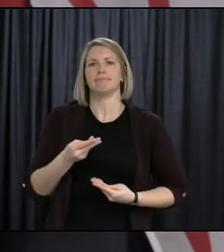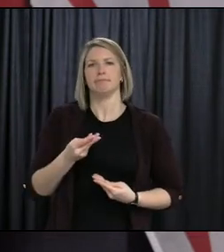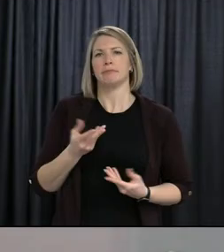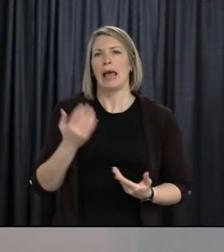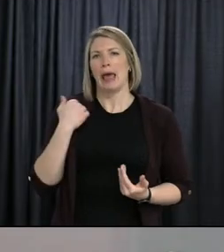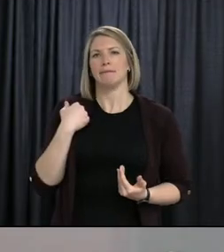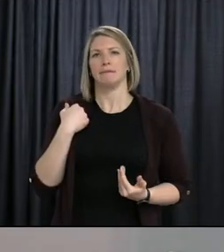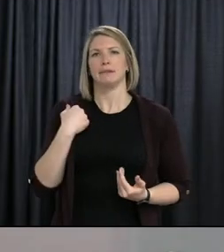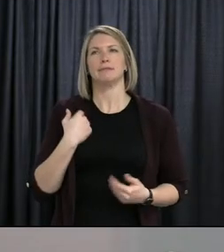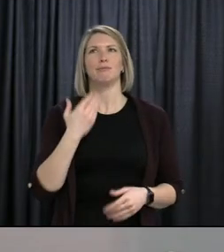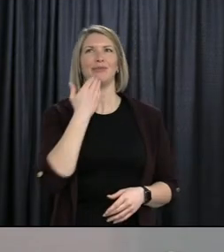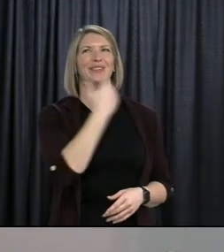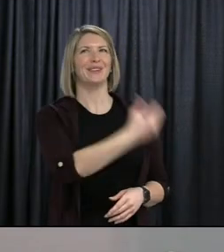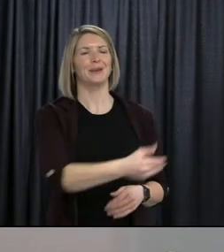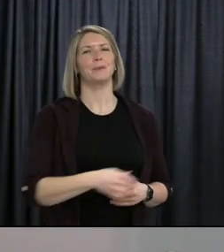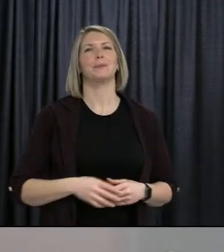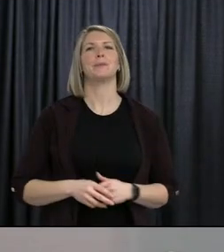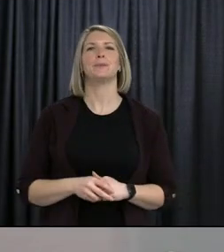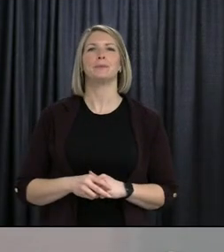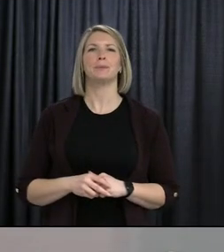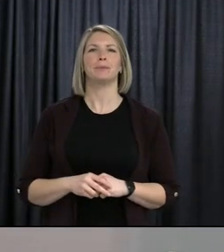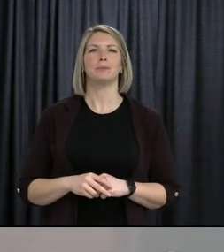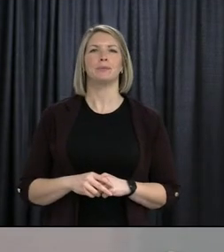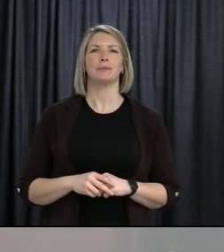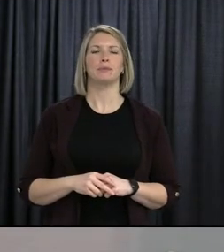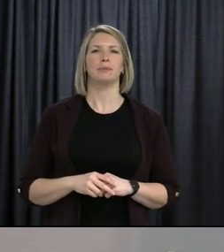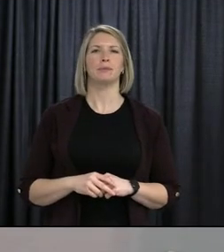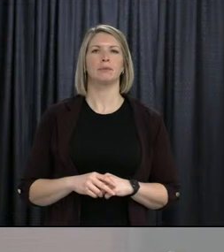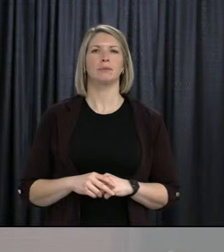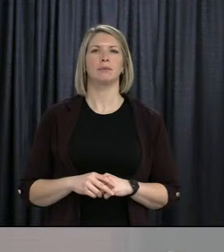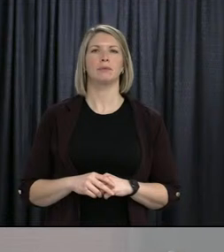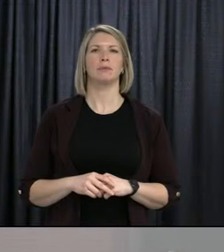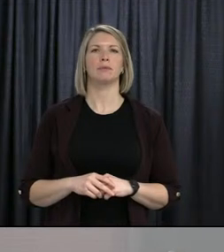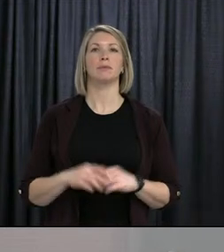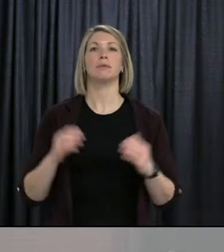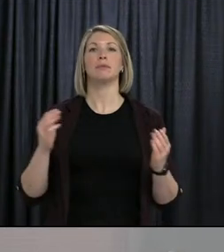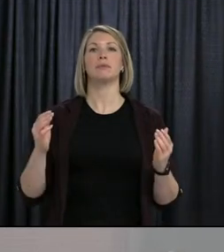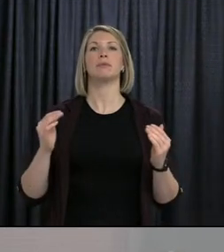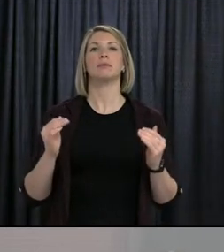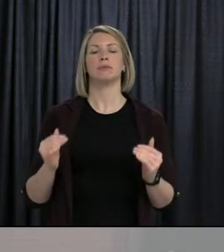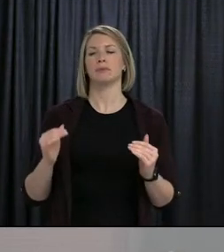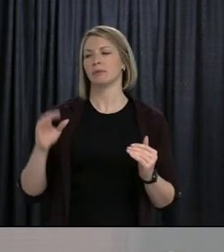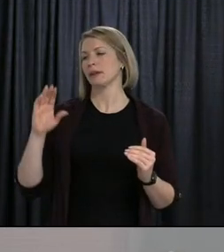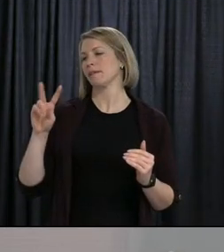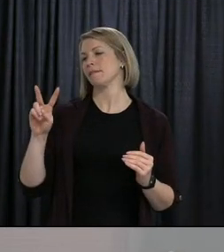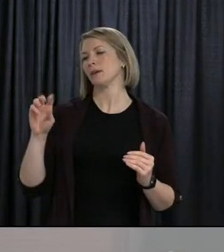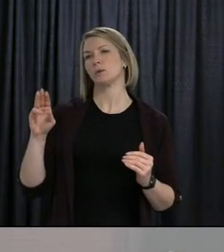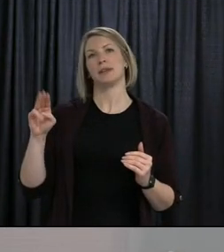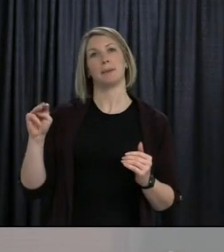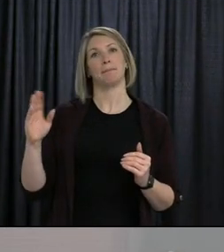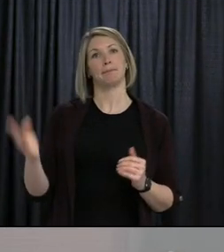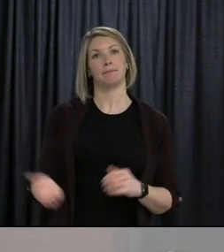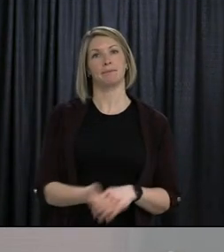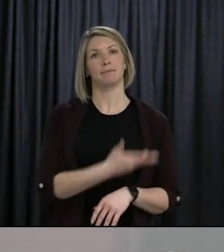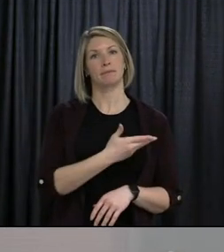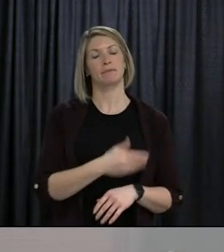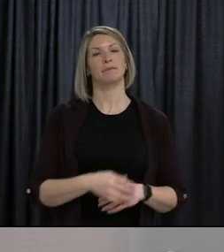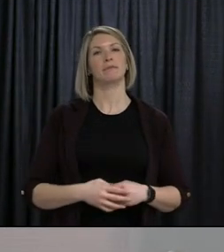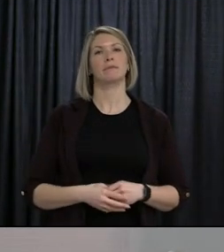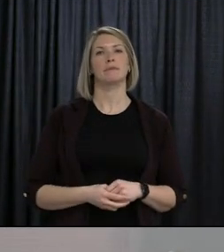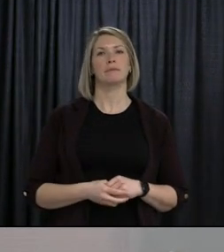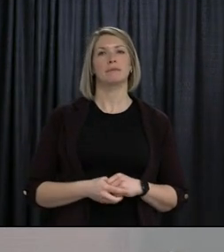Thank you. Thank you, Jose. Next, we have Brian Callahan with BOTM. Please go ahead.